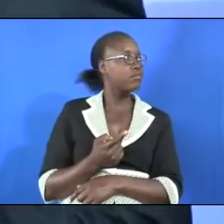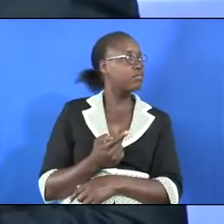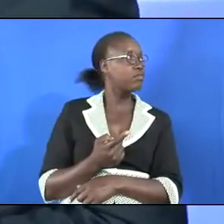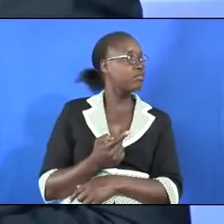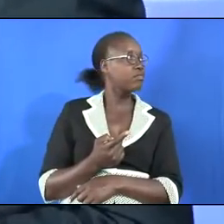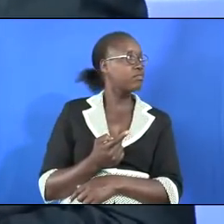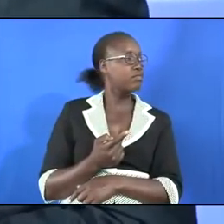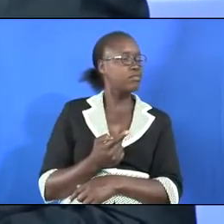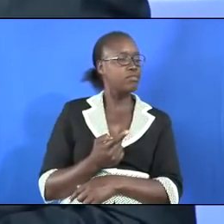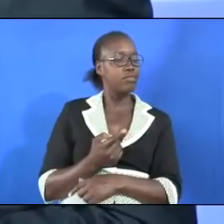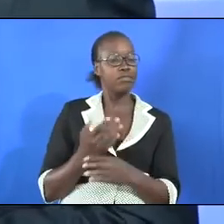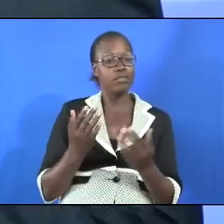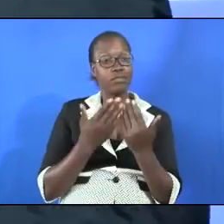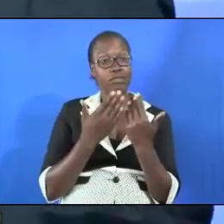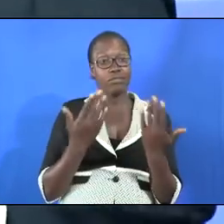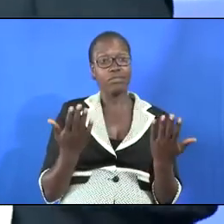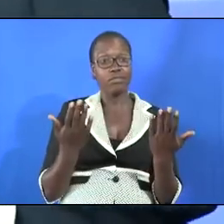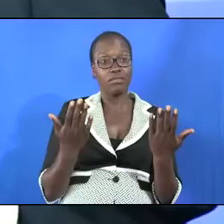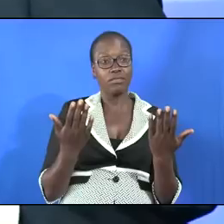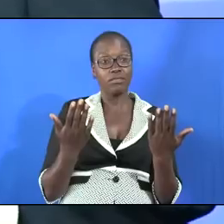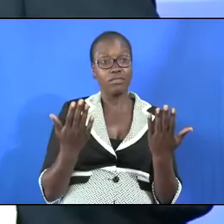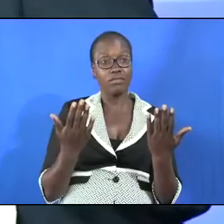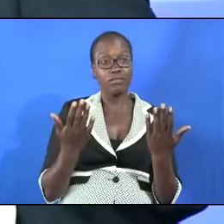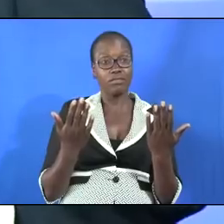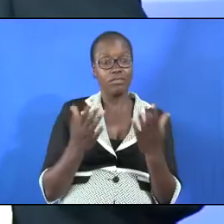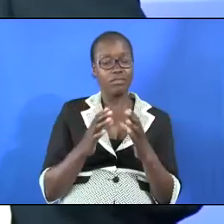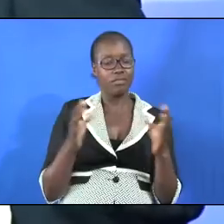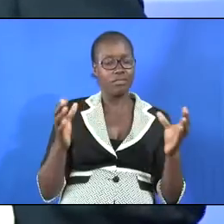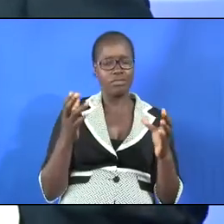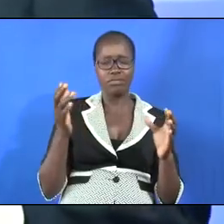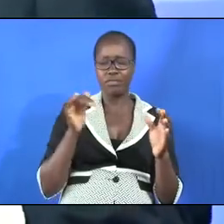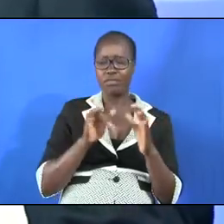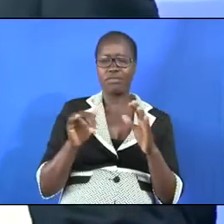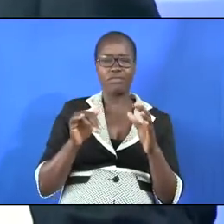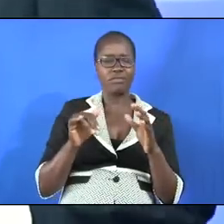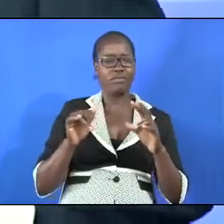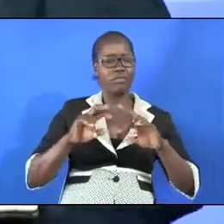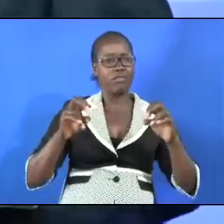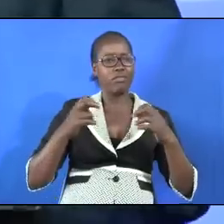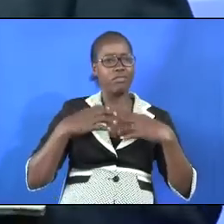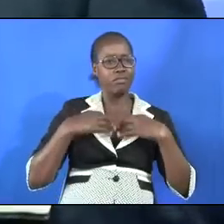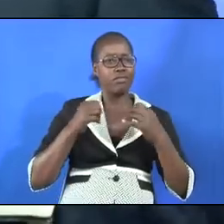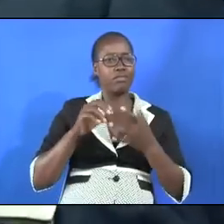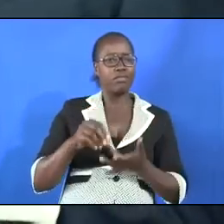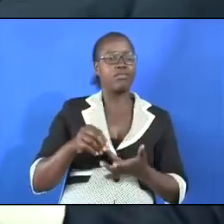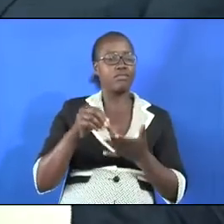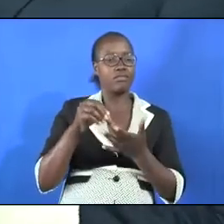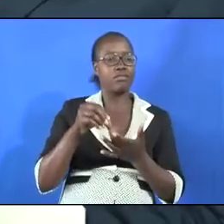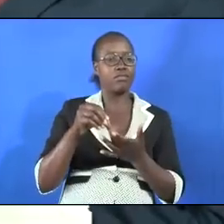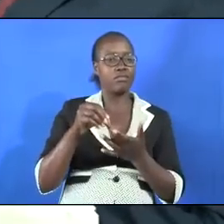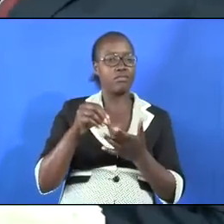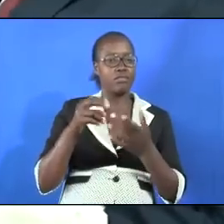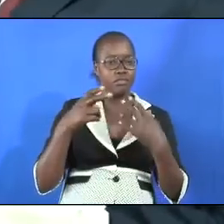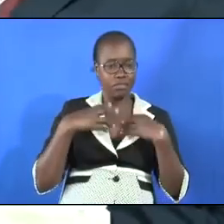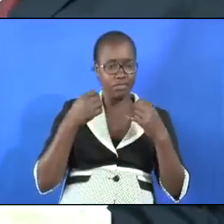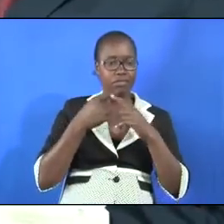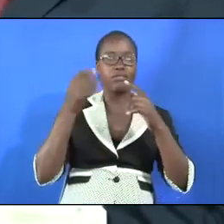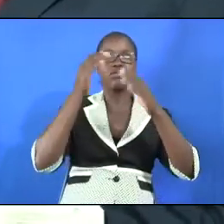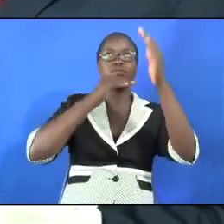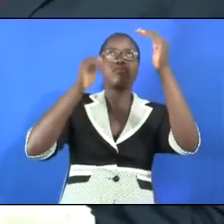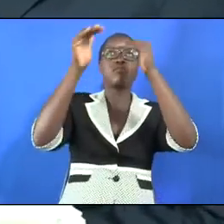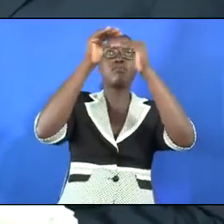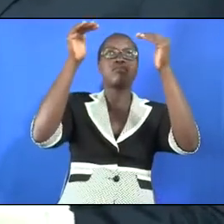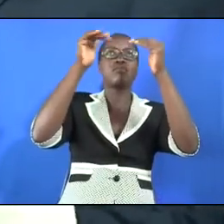there's no big head for those who look for healing especially the total healing that comes from heaven